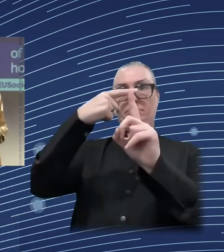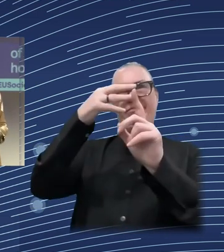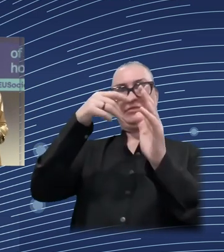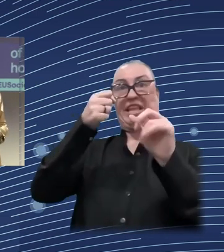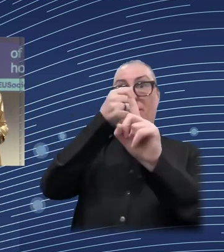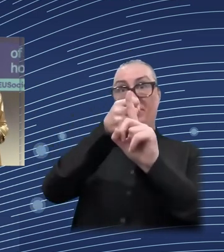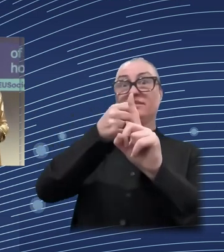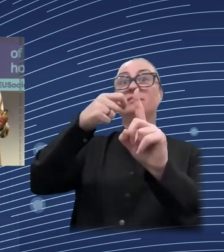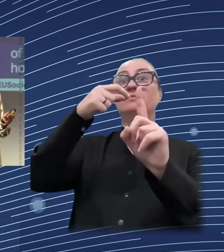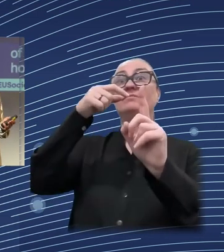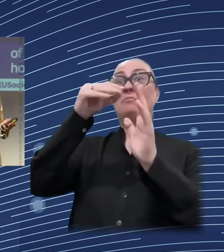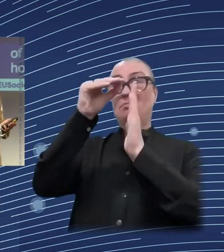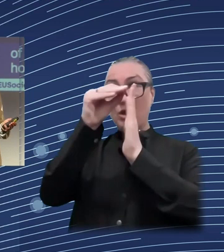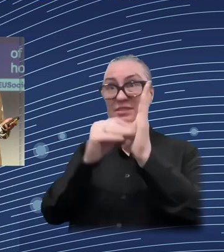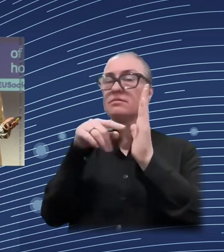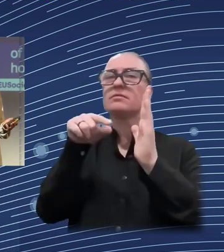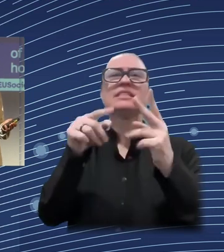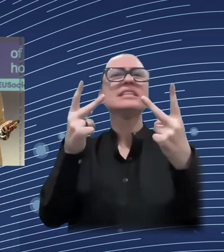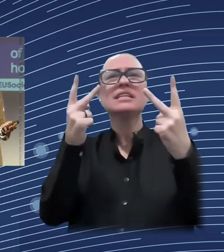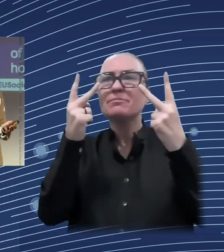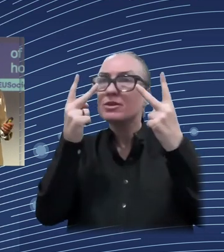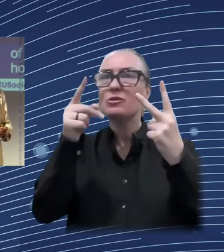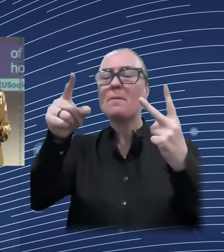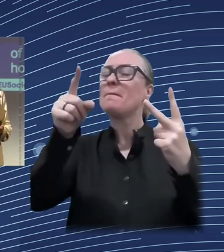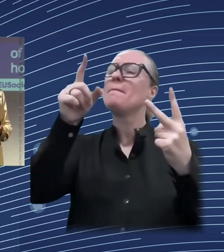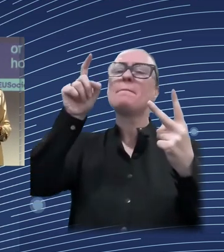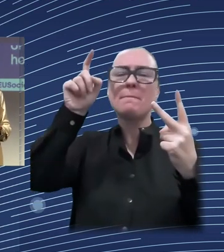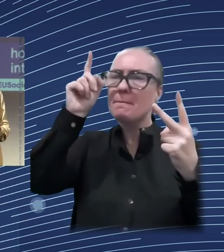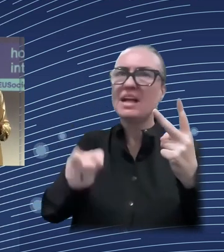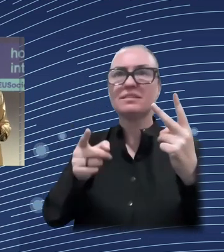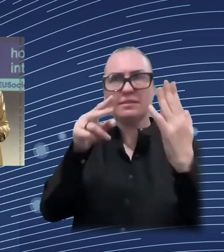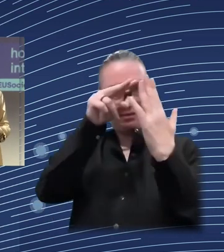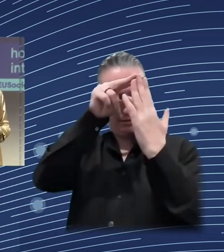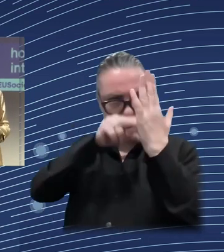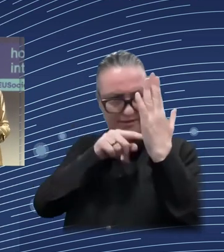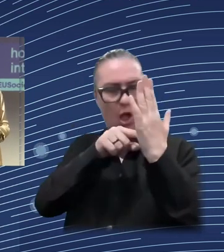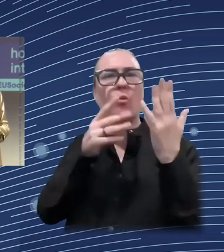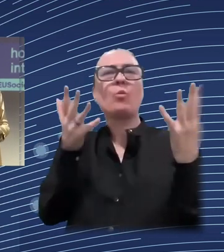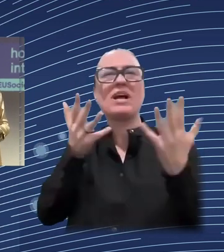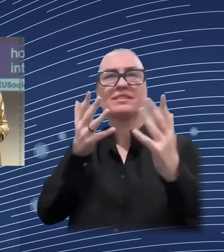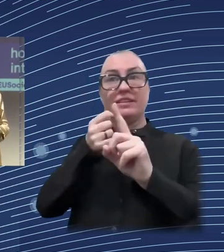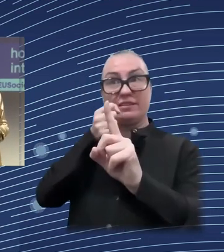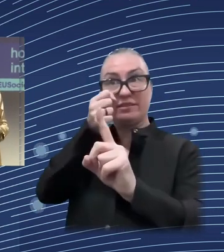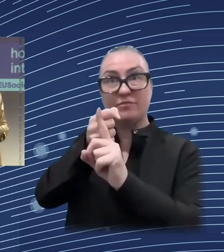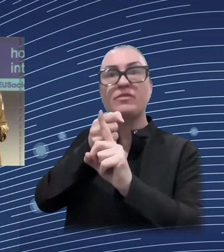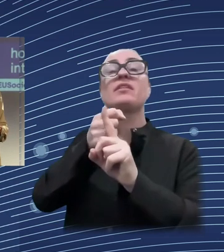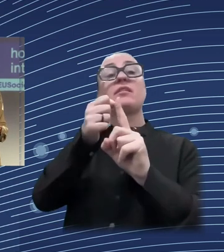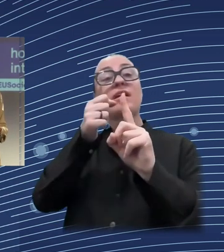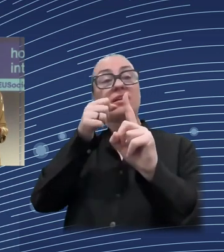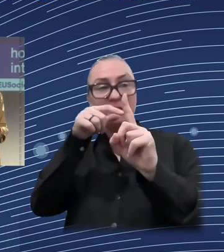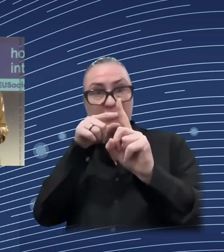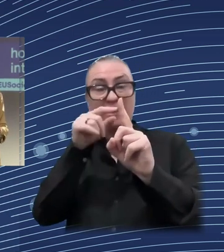intervention? Then they look at that saying, well, say, that is the impact of the program. The impact is not